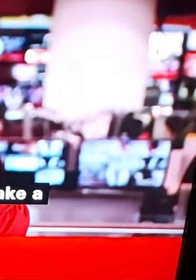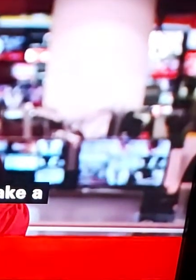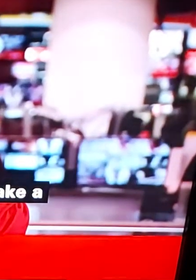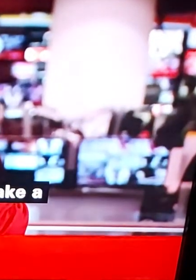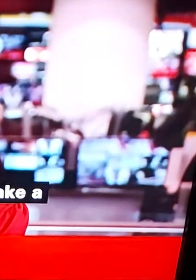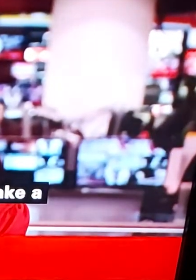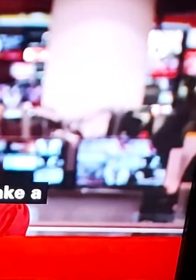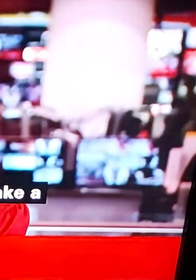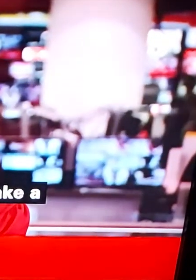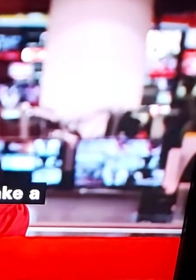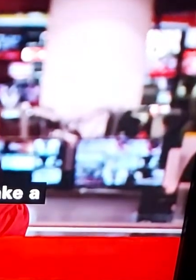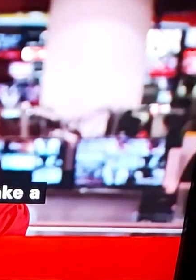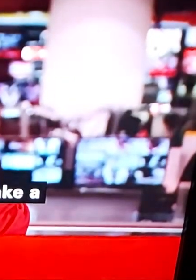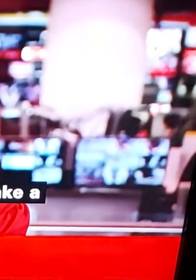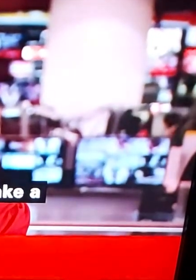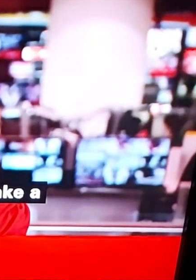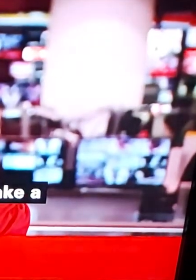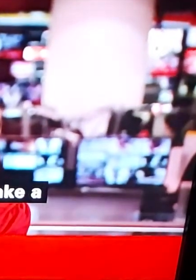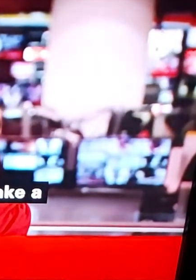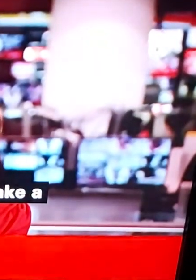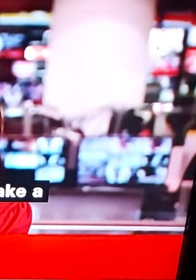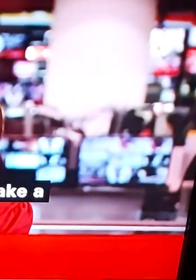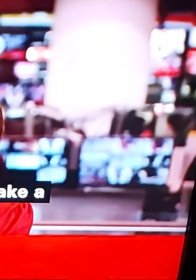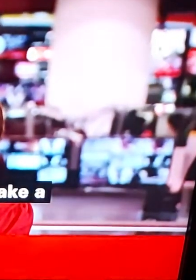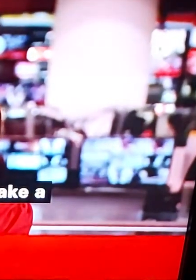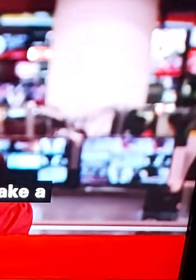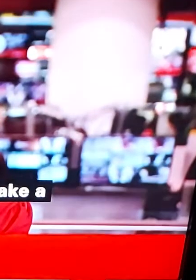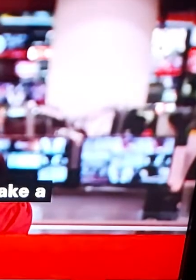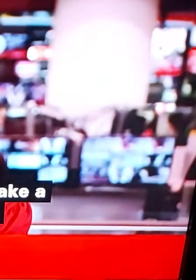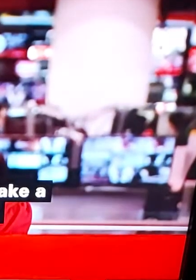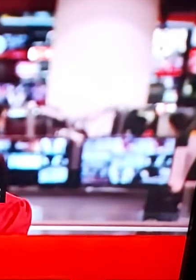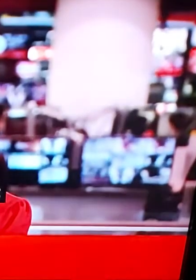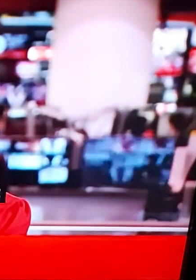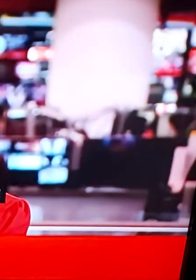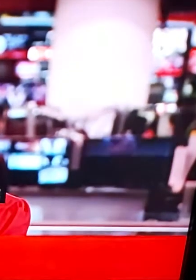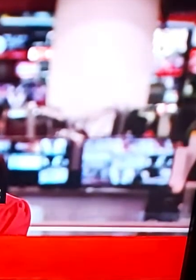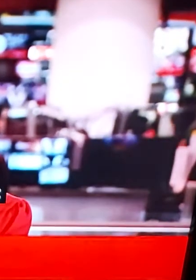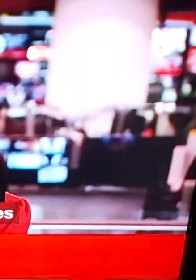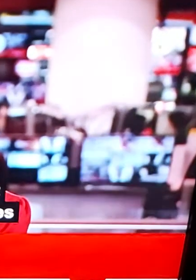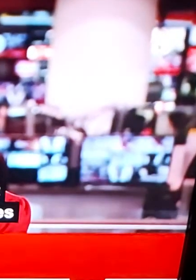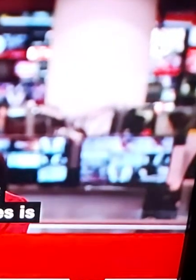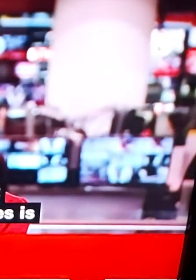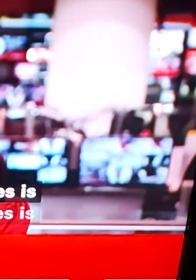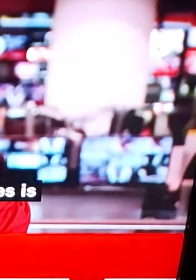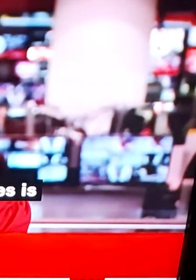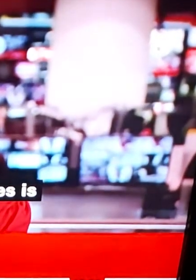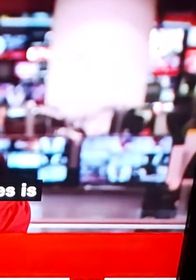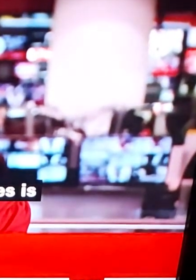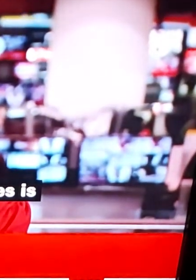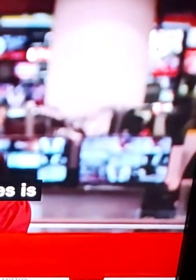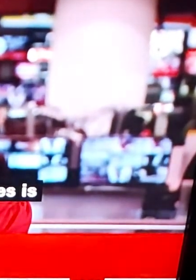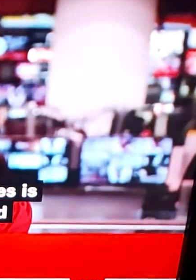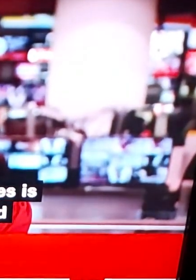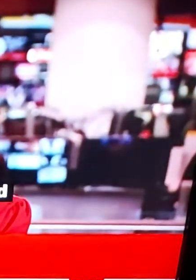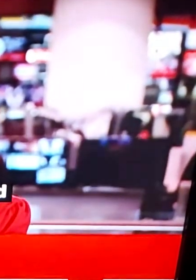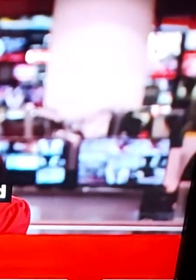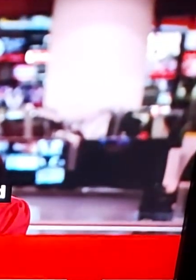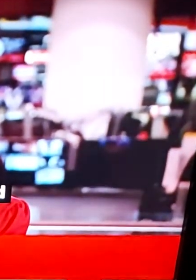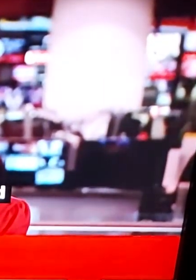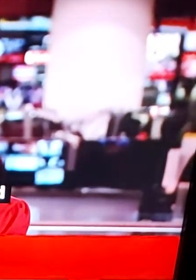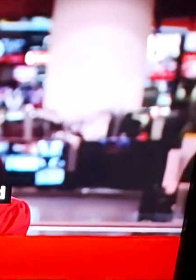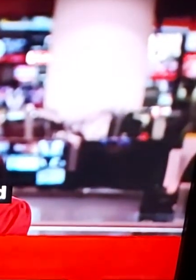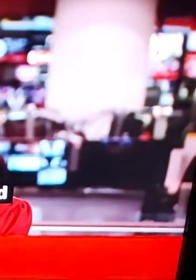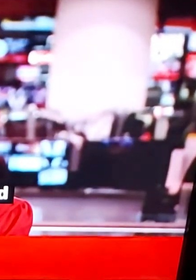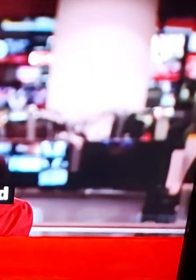I can repeat that news though, that Prince Charles is out of self-isolation and in good health, his spokesman has